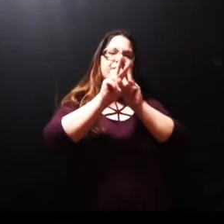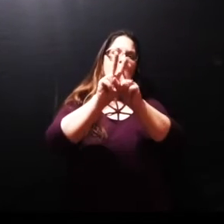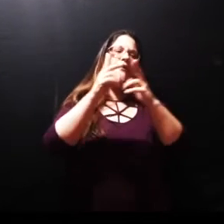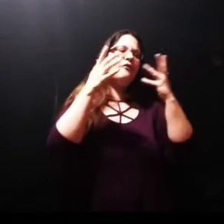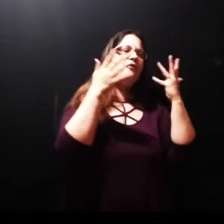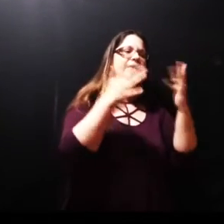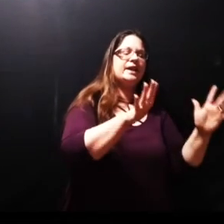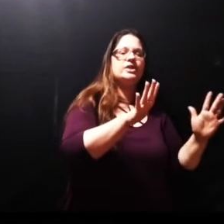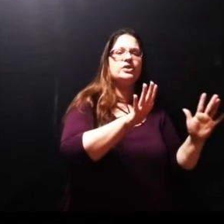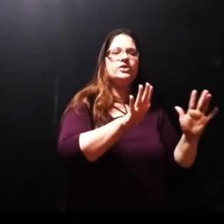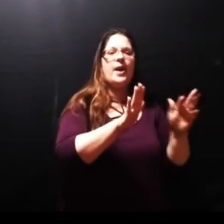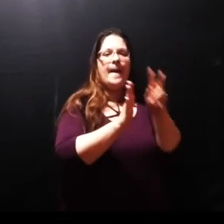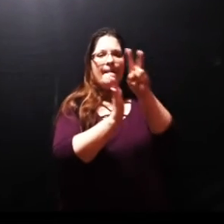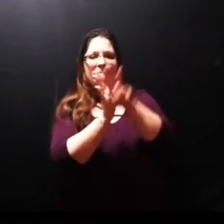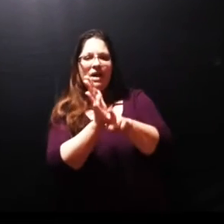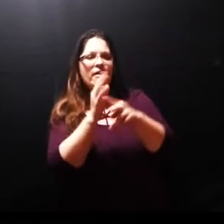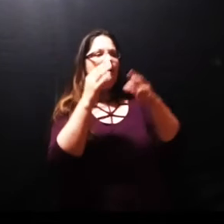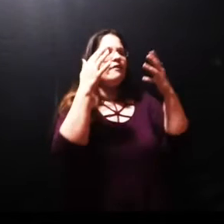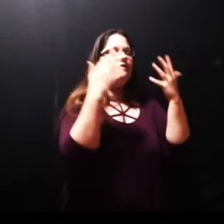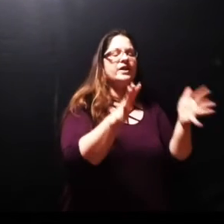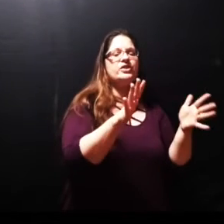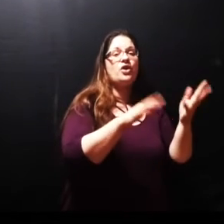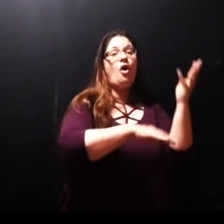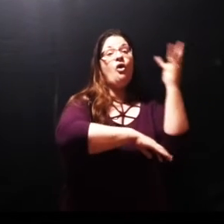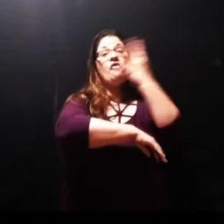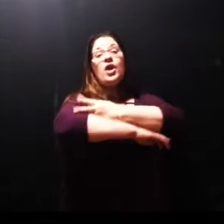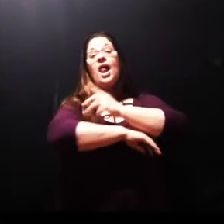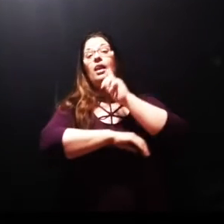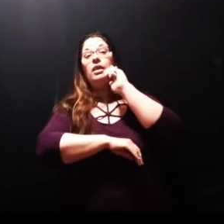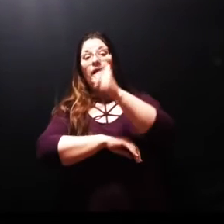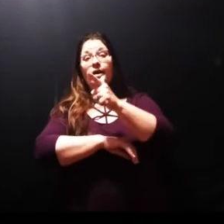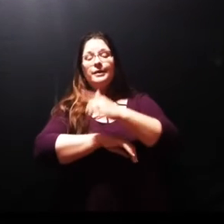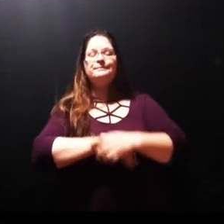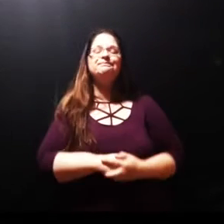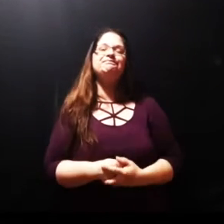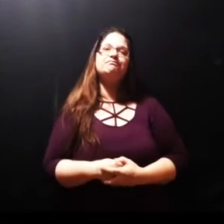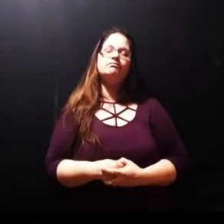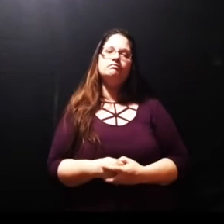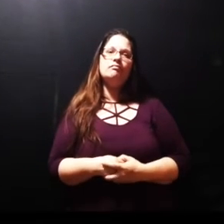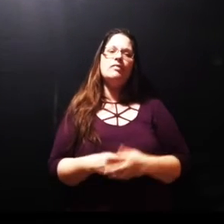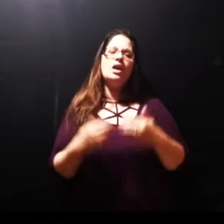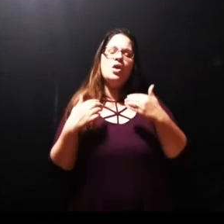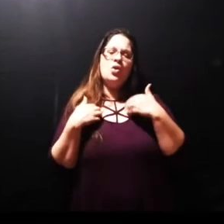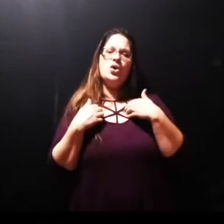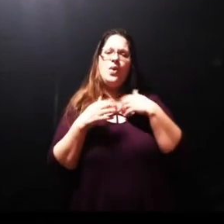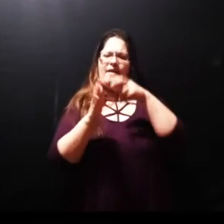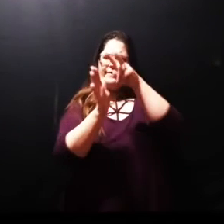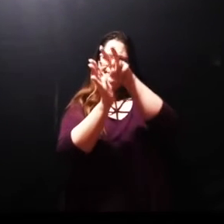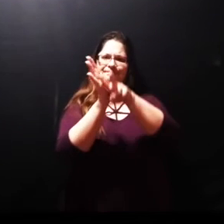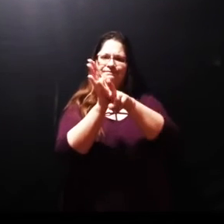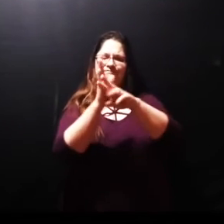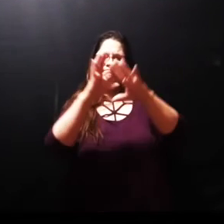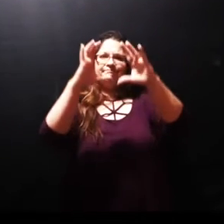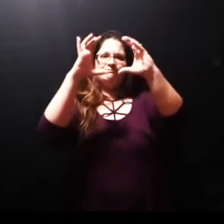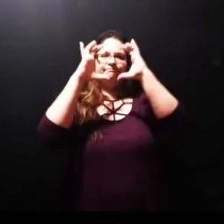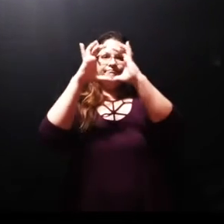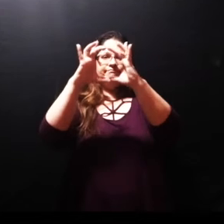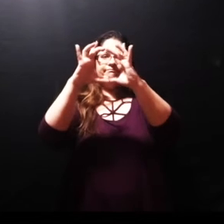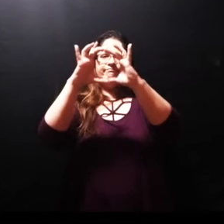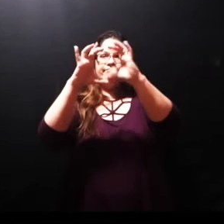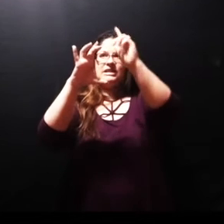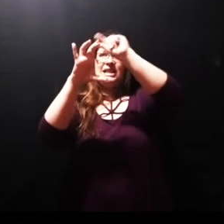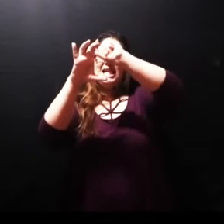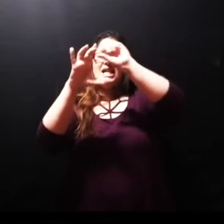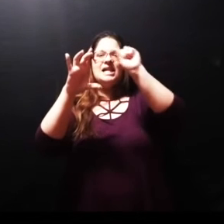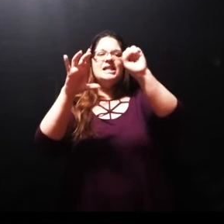however because it was four days out most likely around the edges of that sealed tomb the